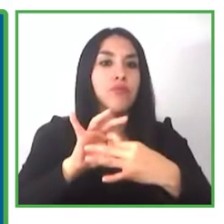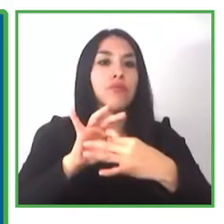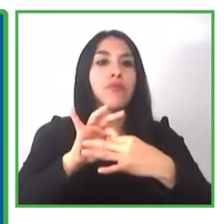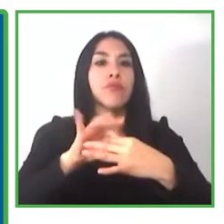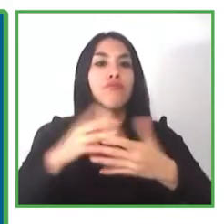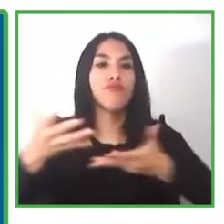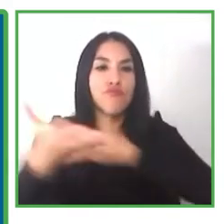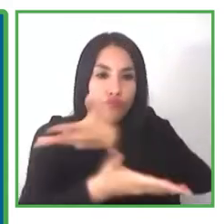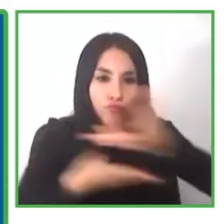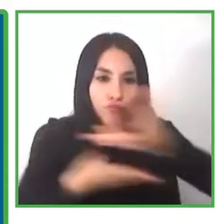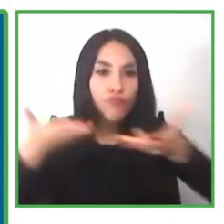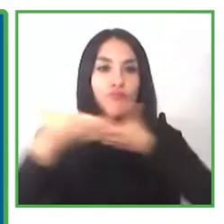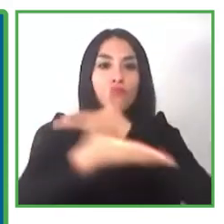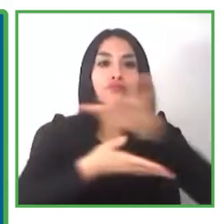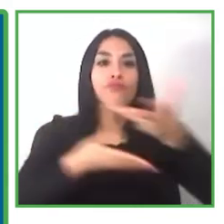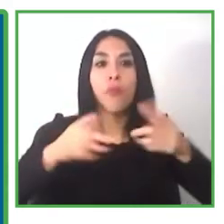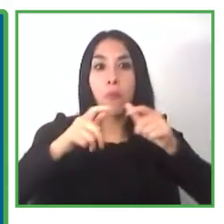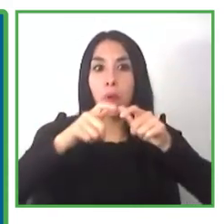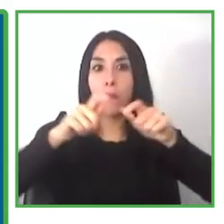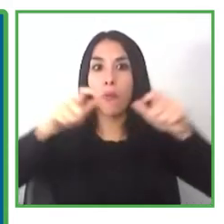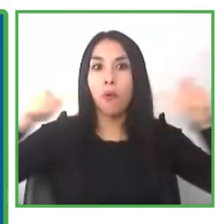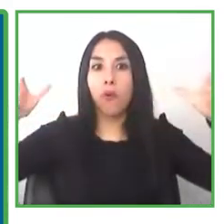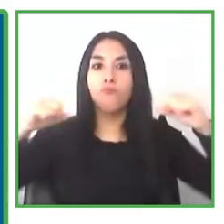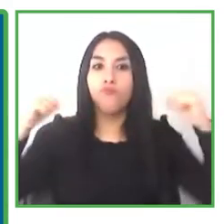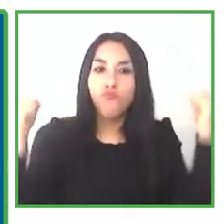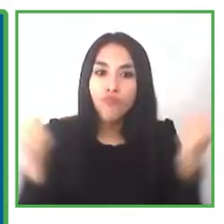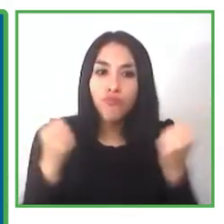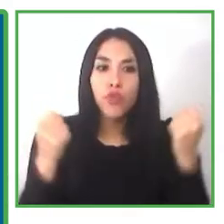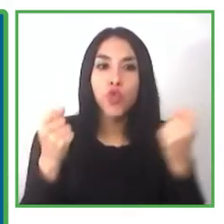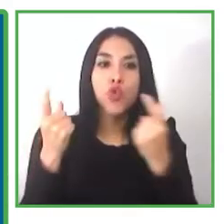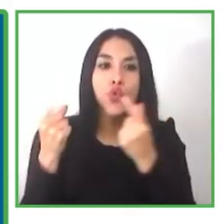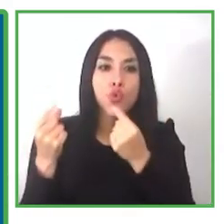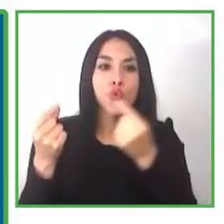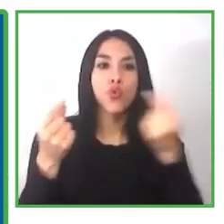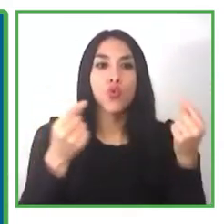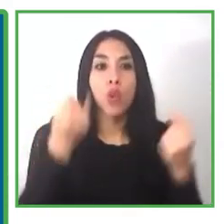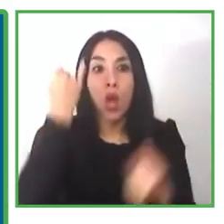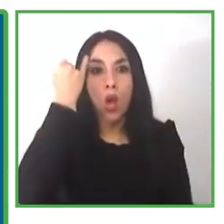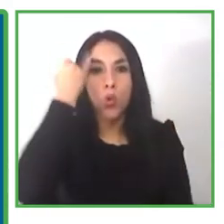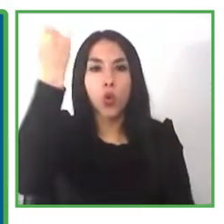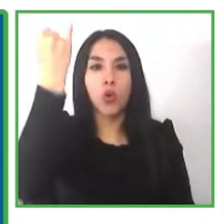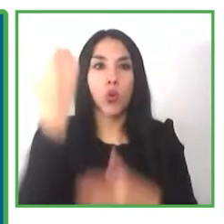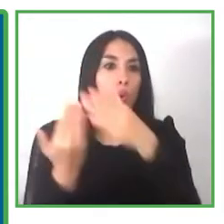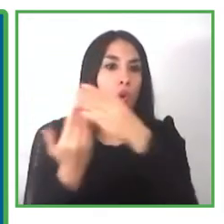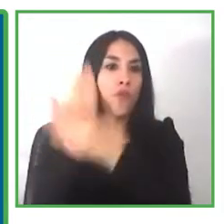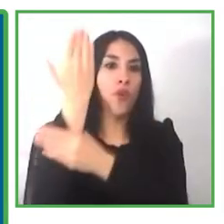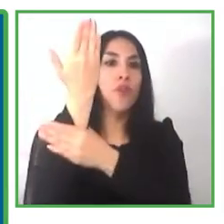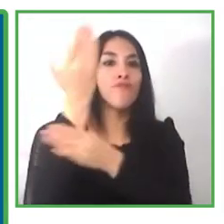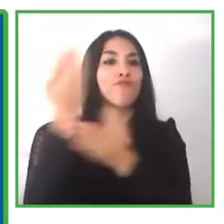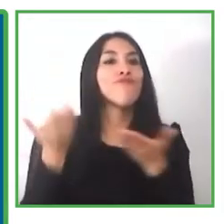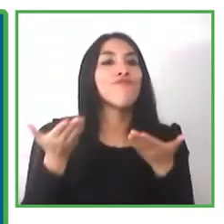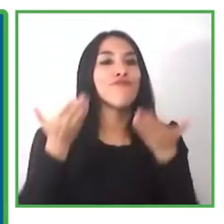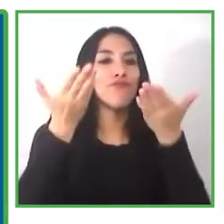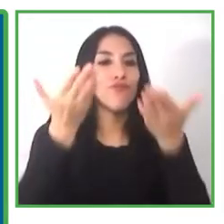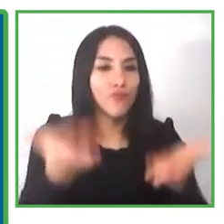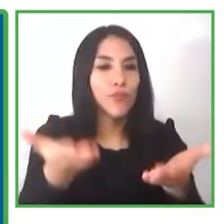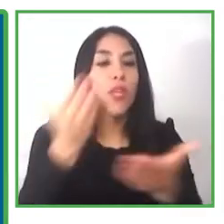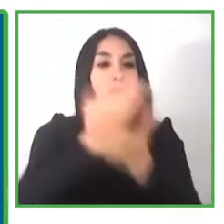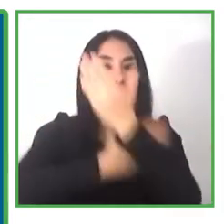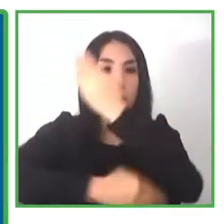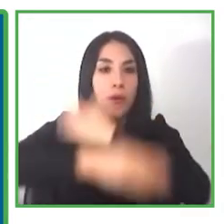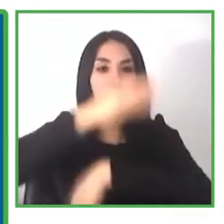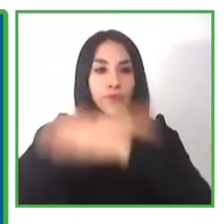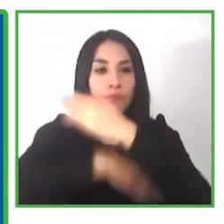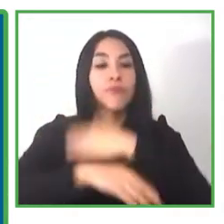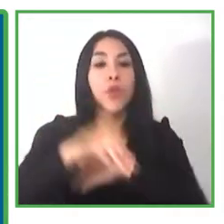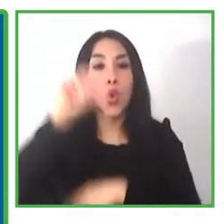and share and promote innovative solutions for disabilities in latin america and in the spanish-speaking